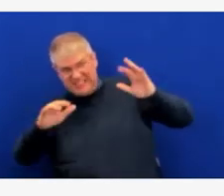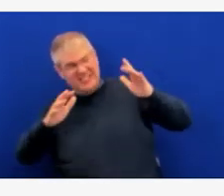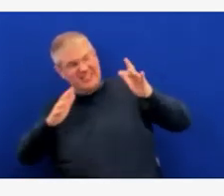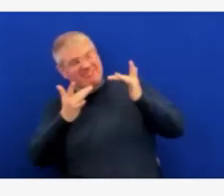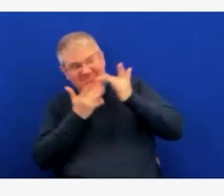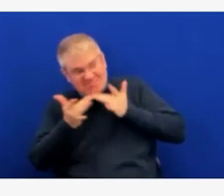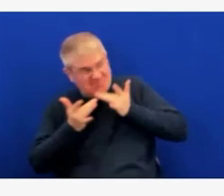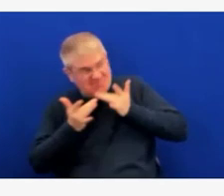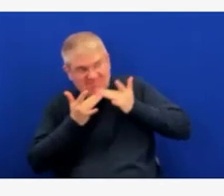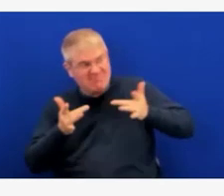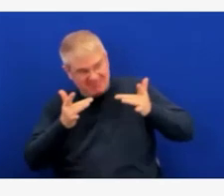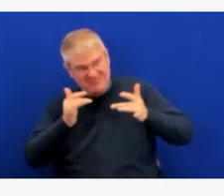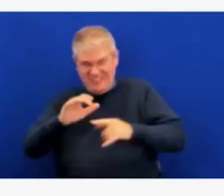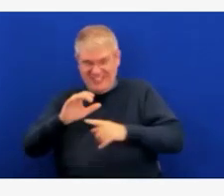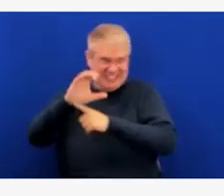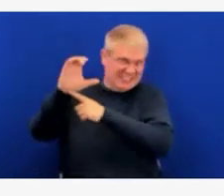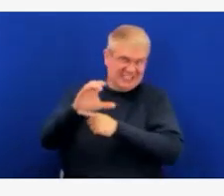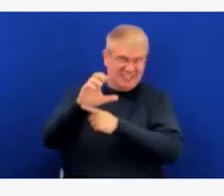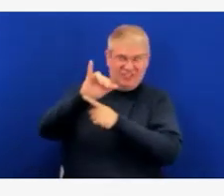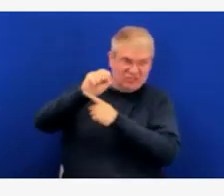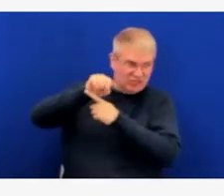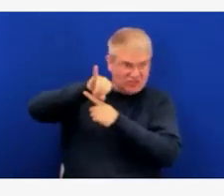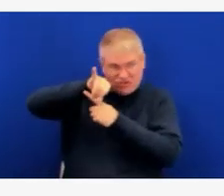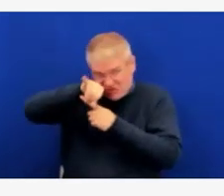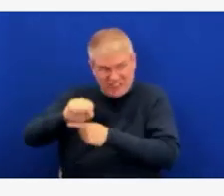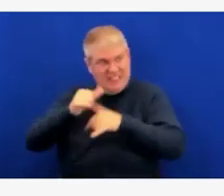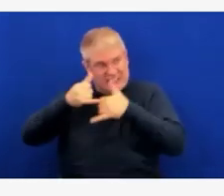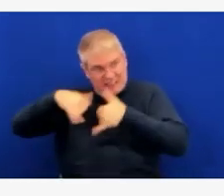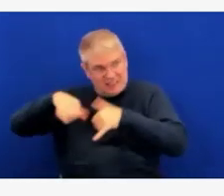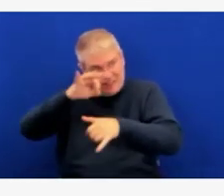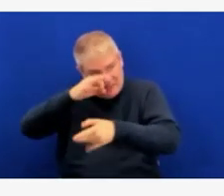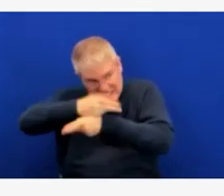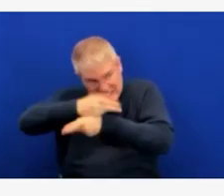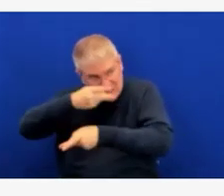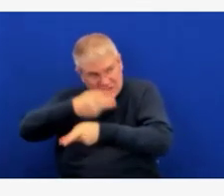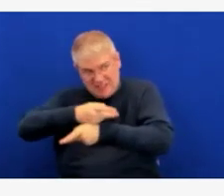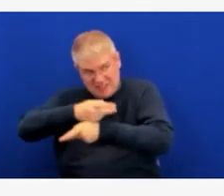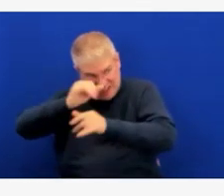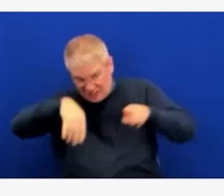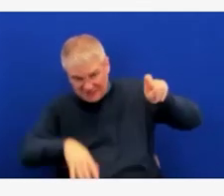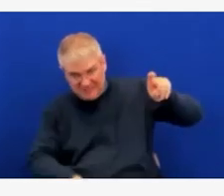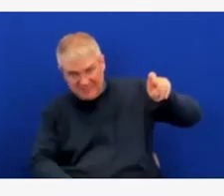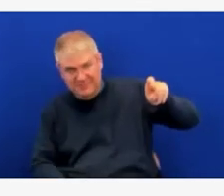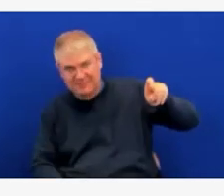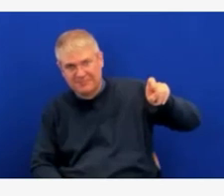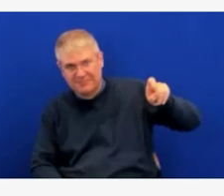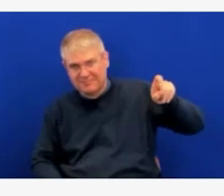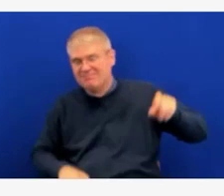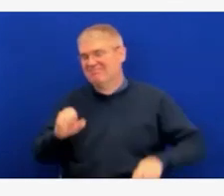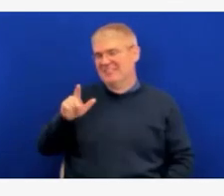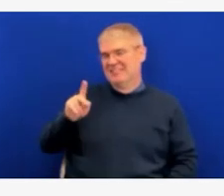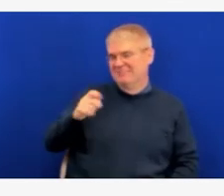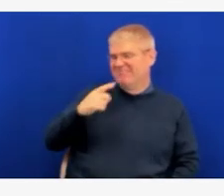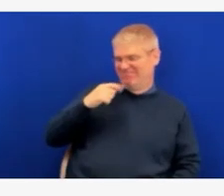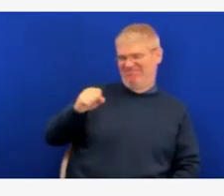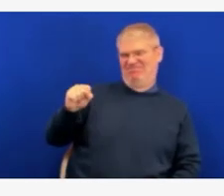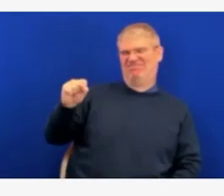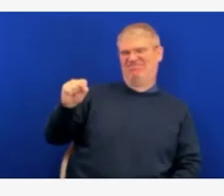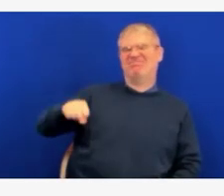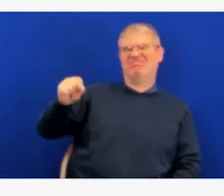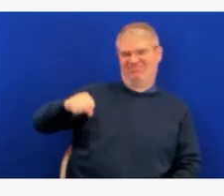Thanks, Betsy. That's a great question. Yes, even though we are seeing those decreasing trends in cases,